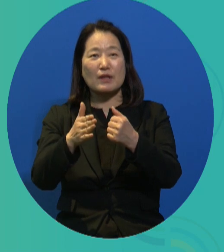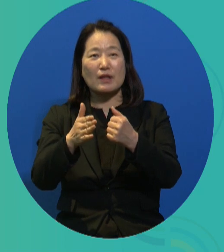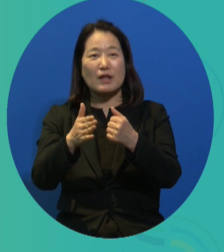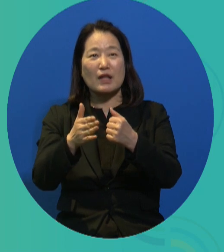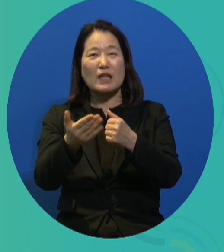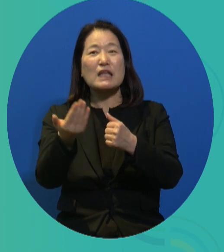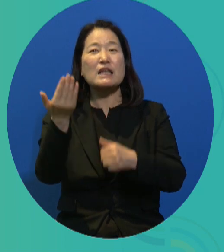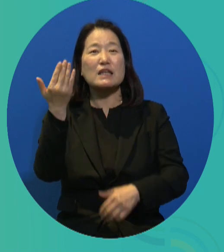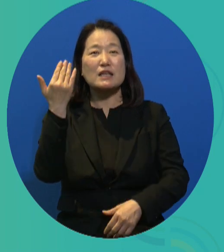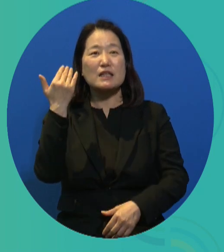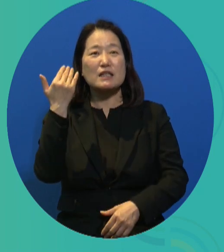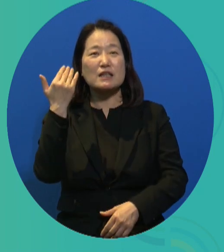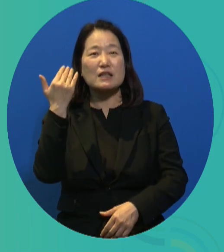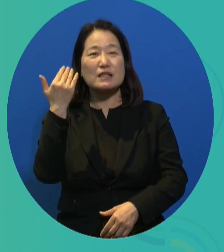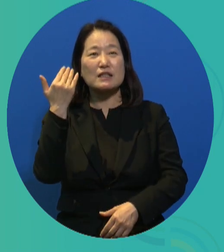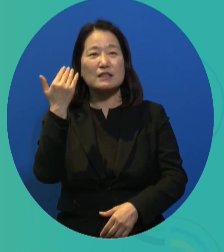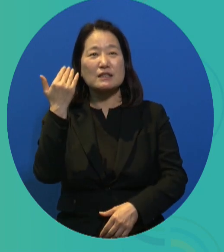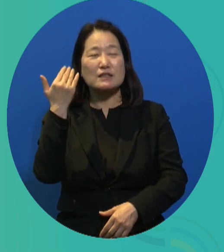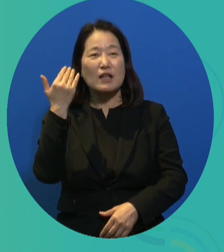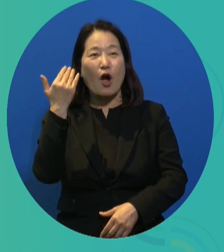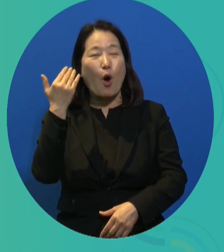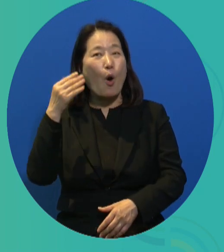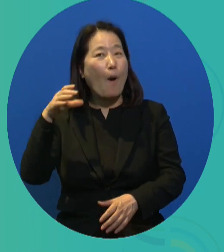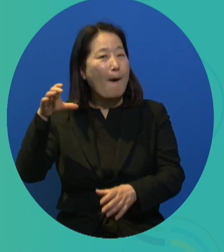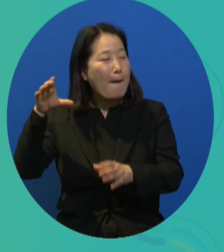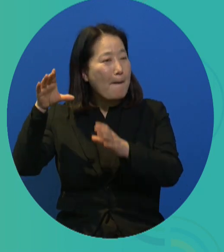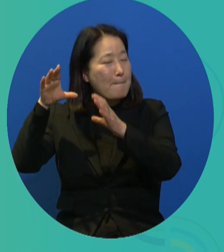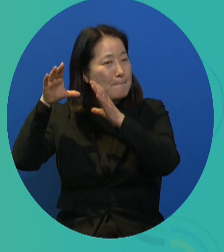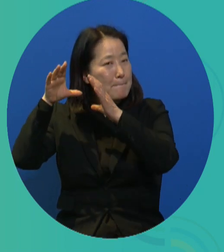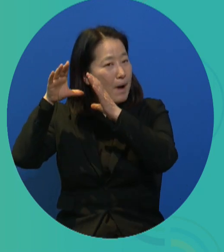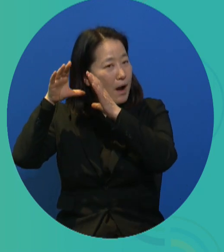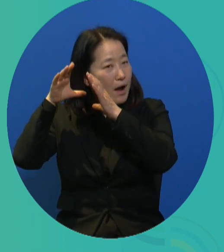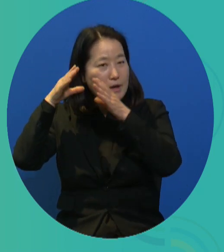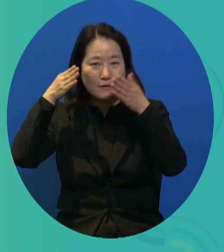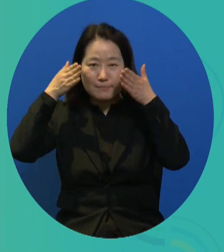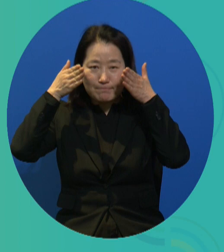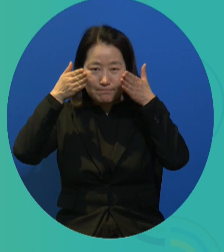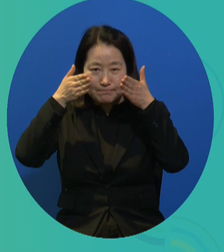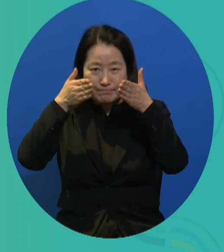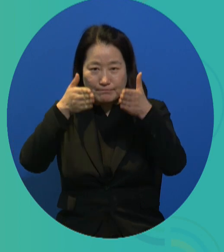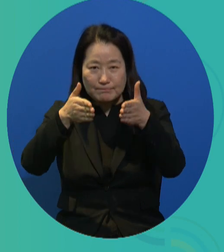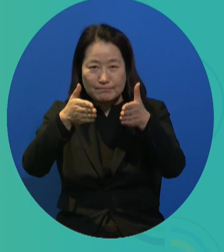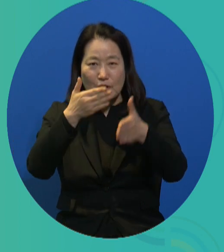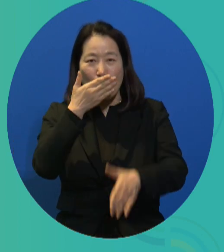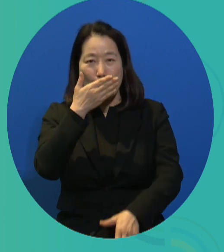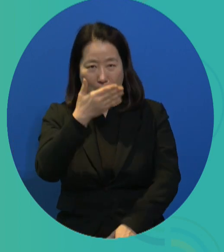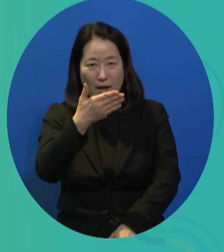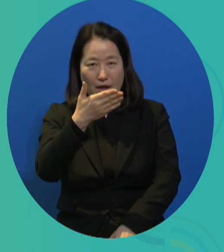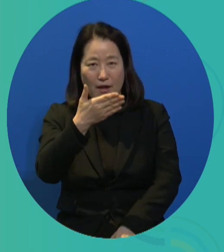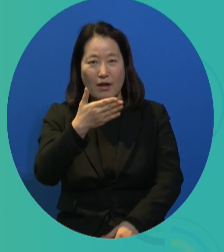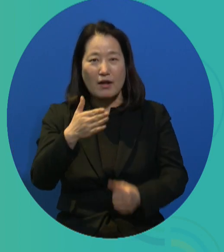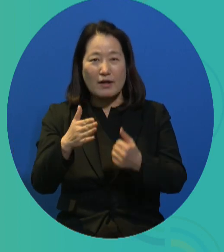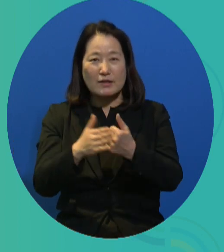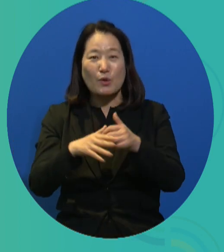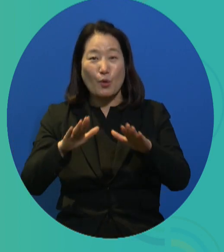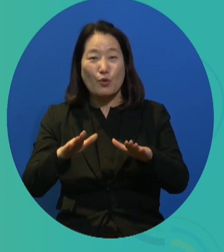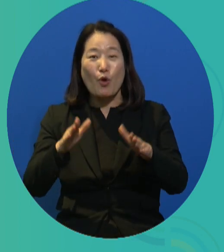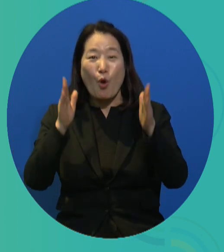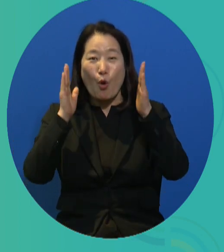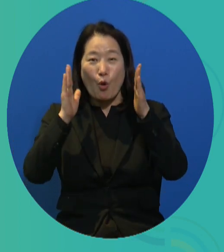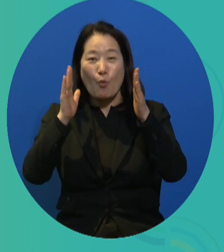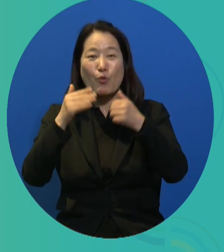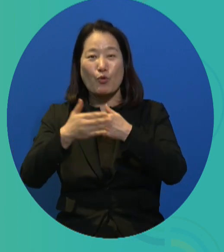I'm listening to your presentations with my headset on, which was really helpful for me and really